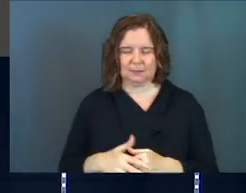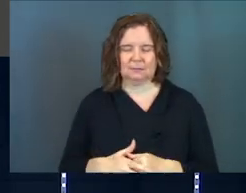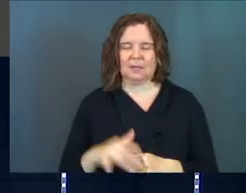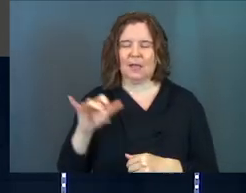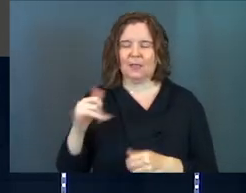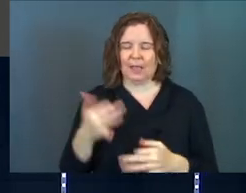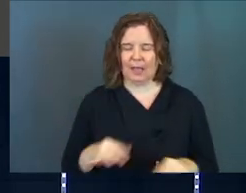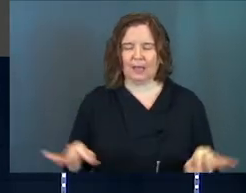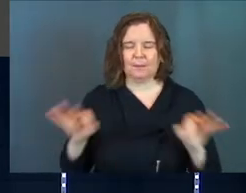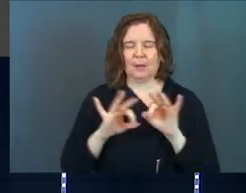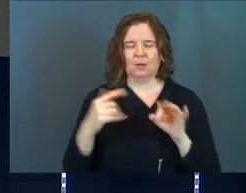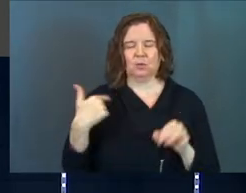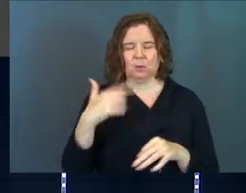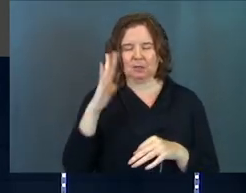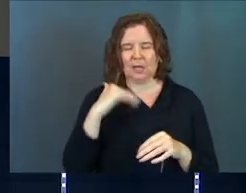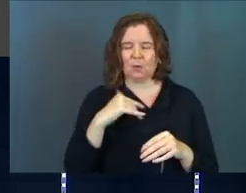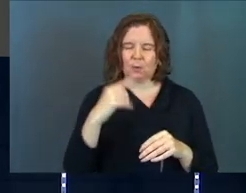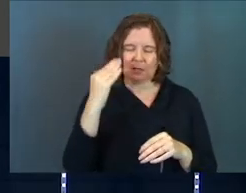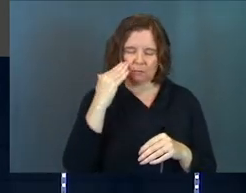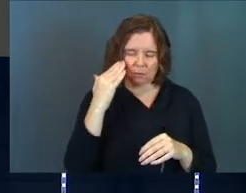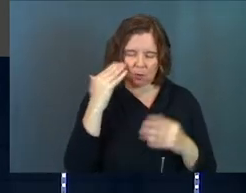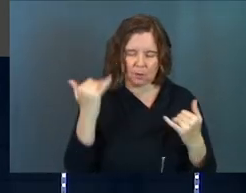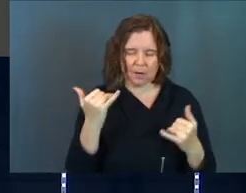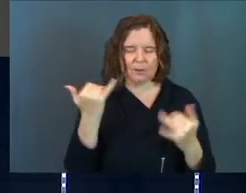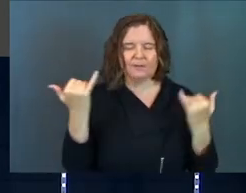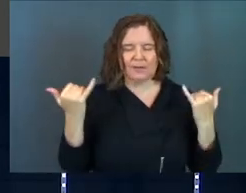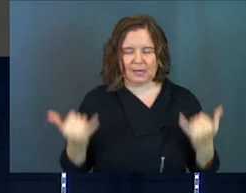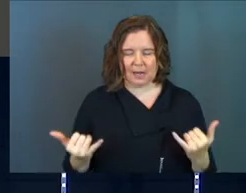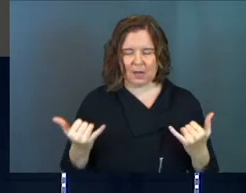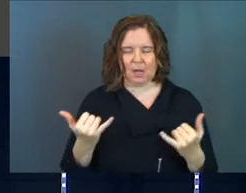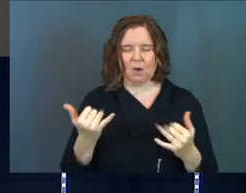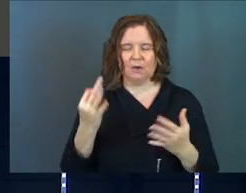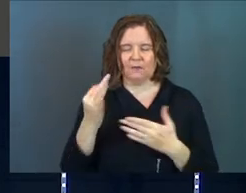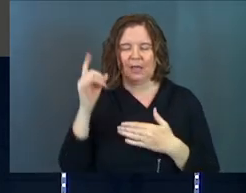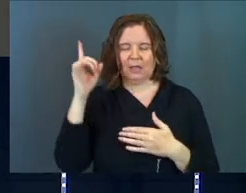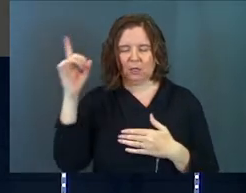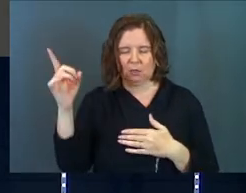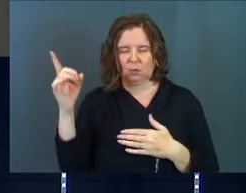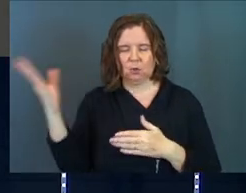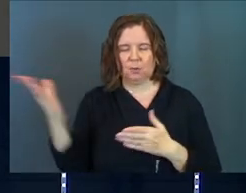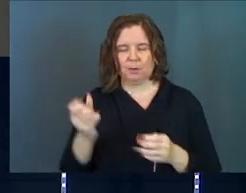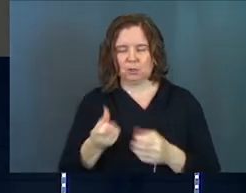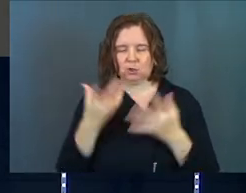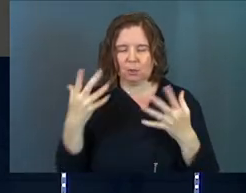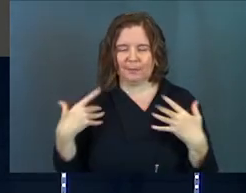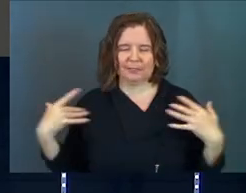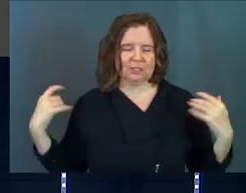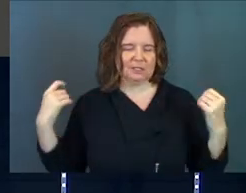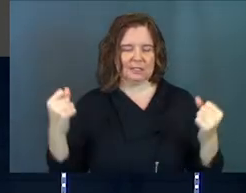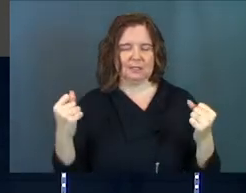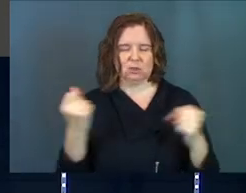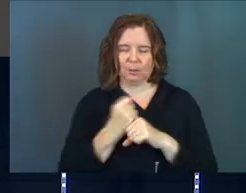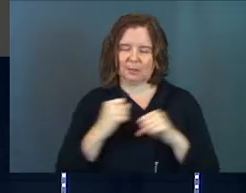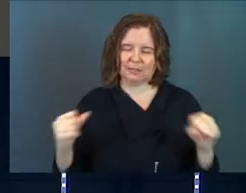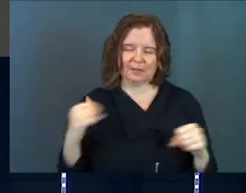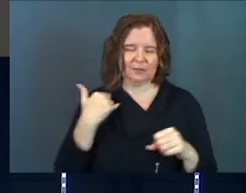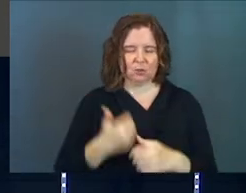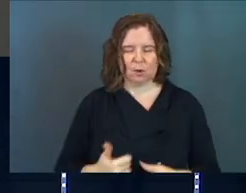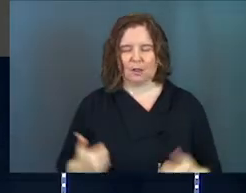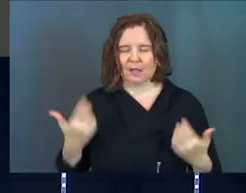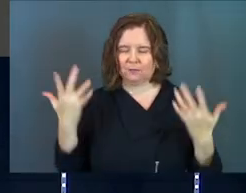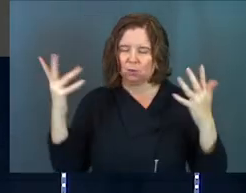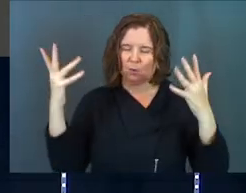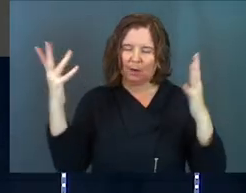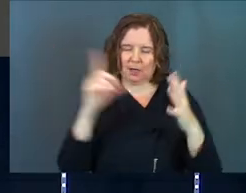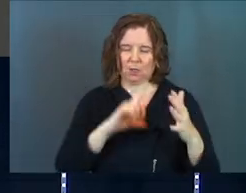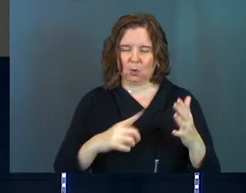And that matters to us, God. And we're mindful right now, Lord, even now, of the fact that you've brought so much healing, so much salvation into our lives